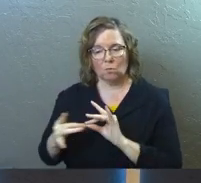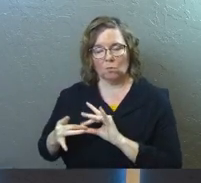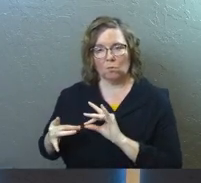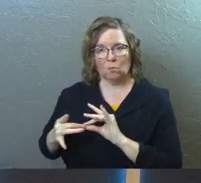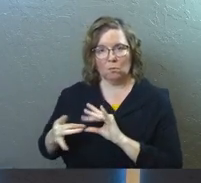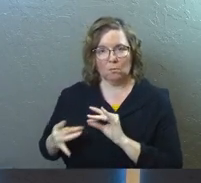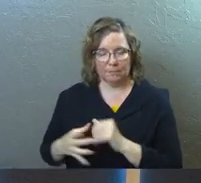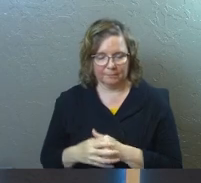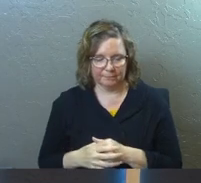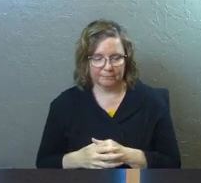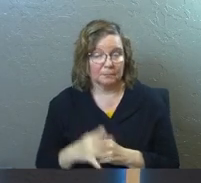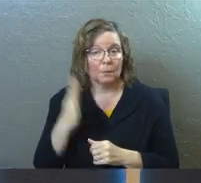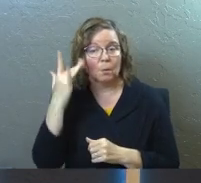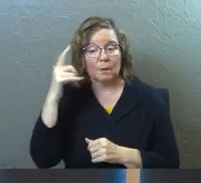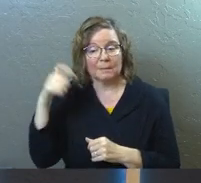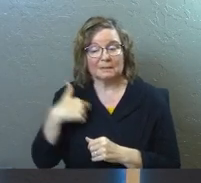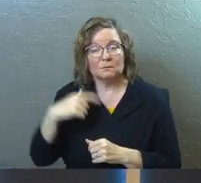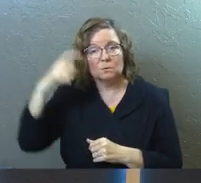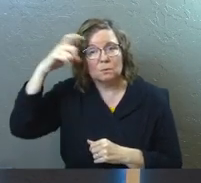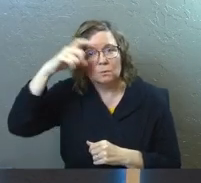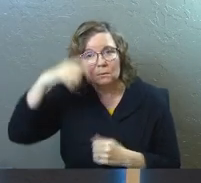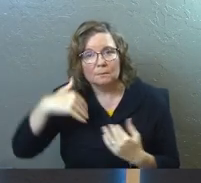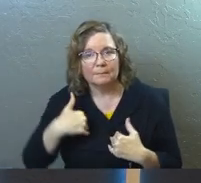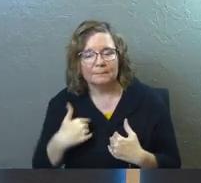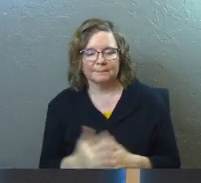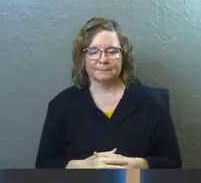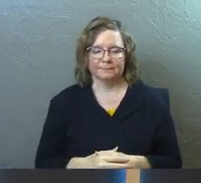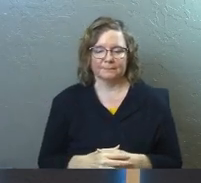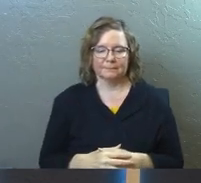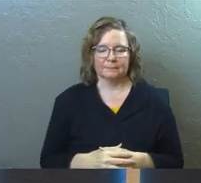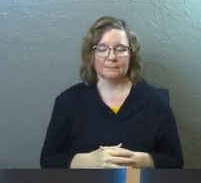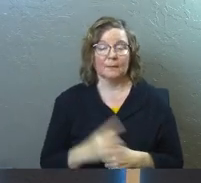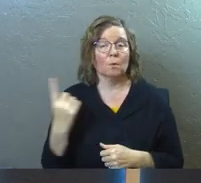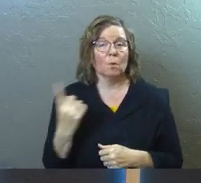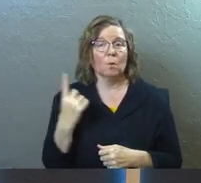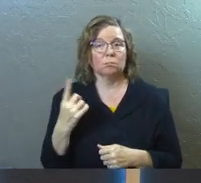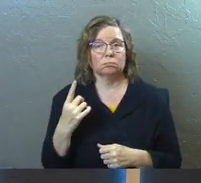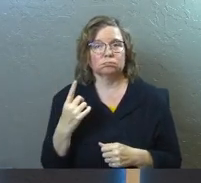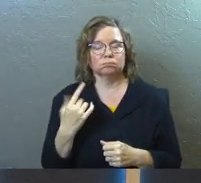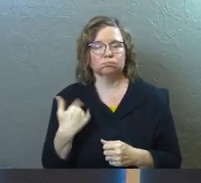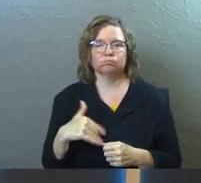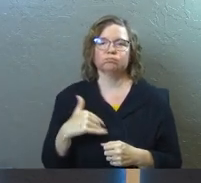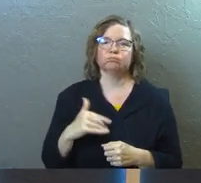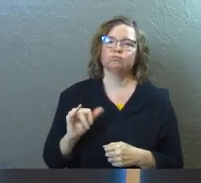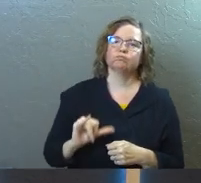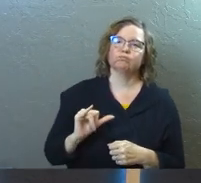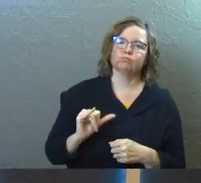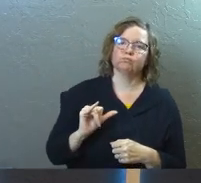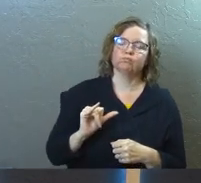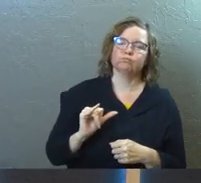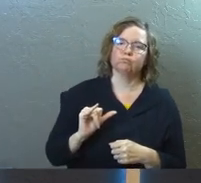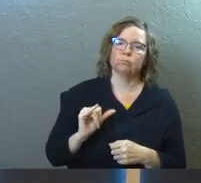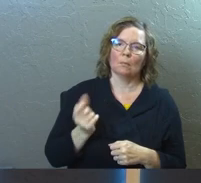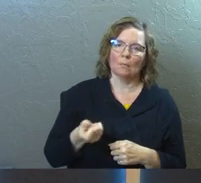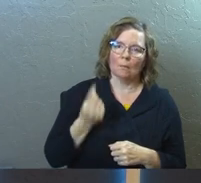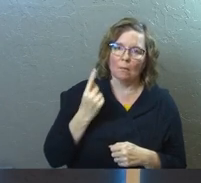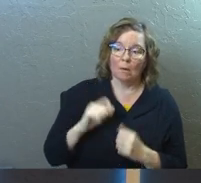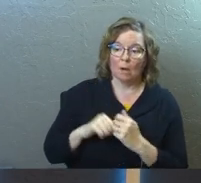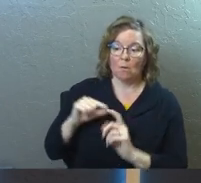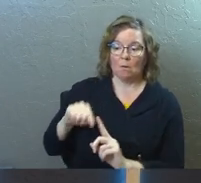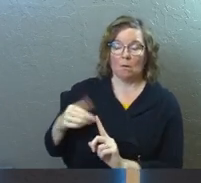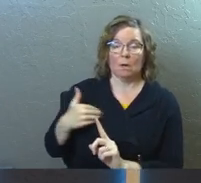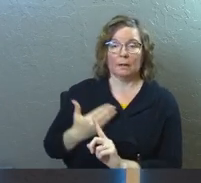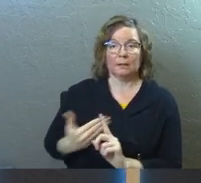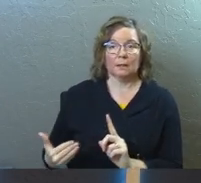just because she's got wisdom and it just, it's always instructive to me, um, how she